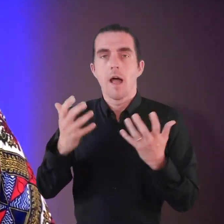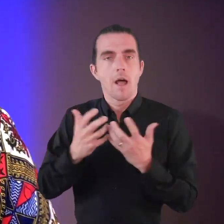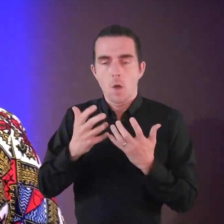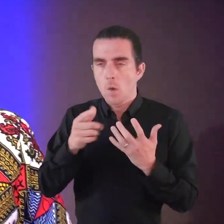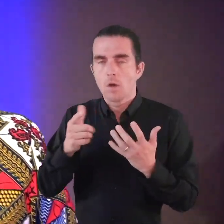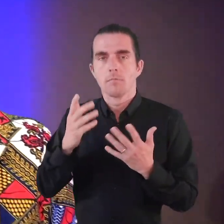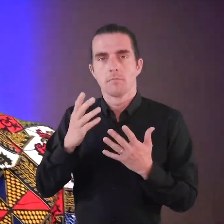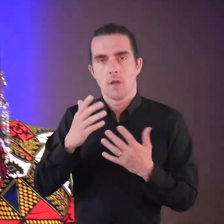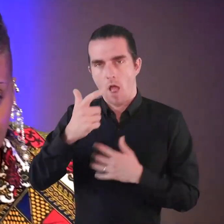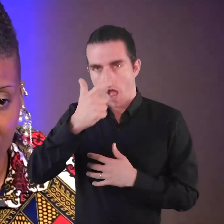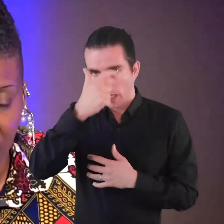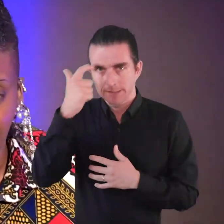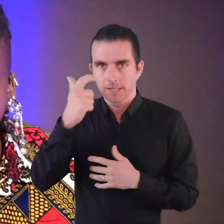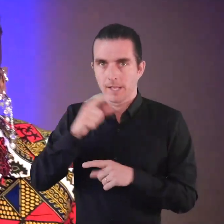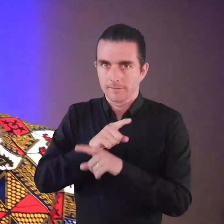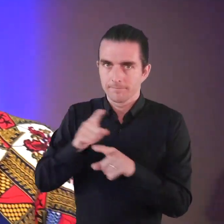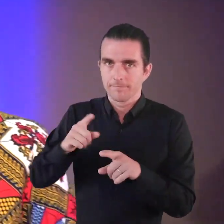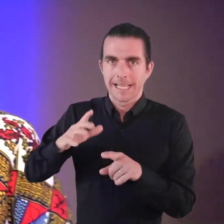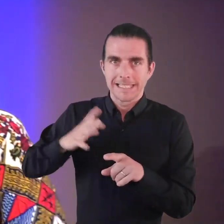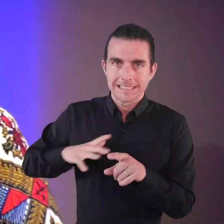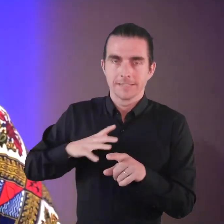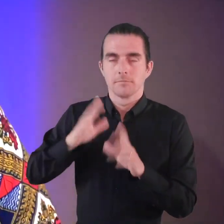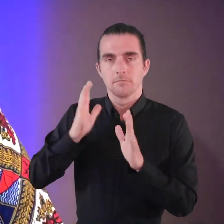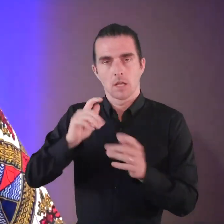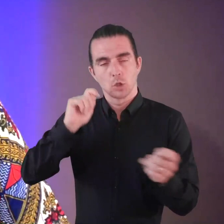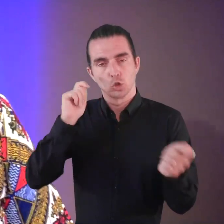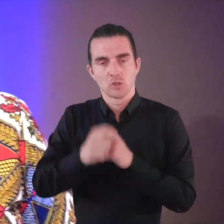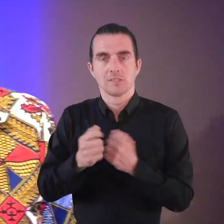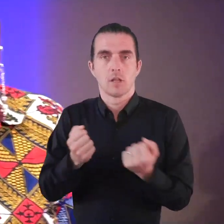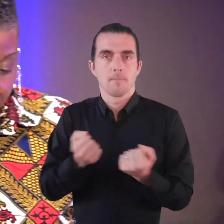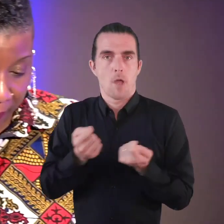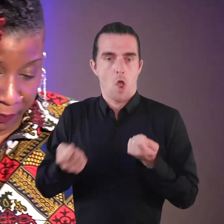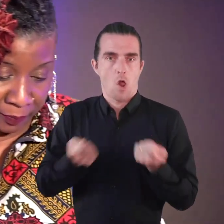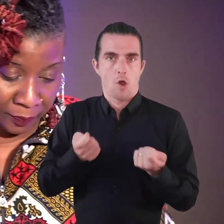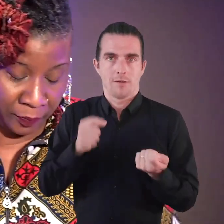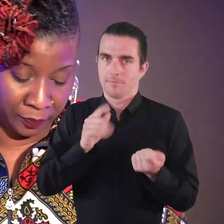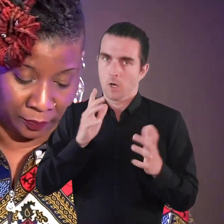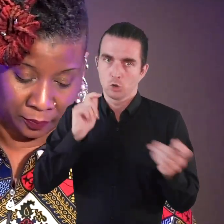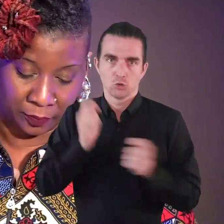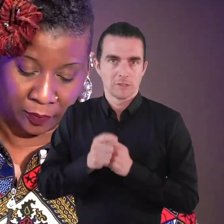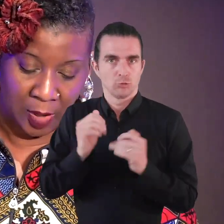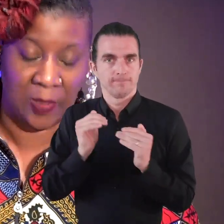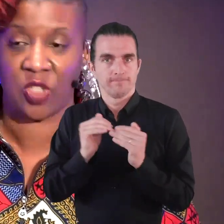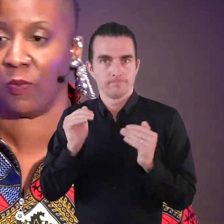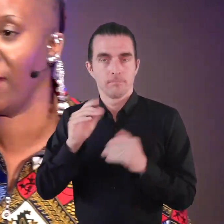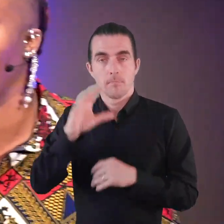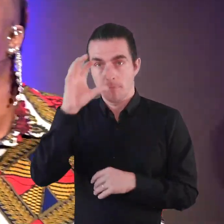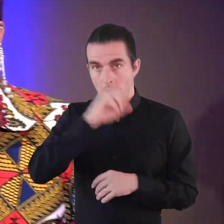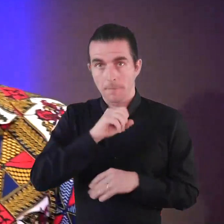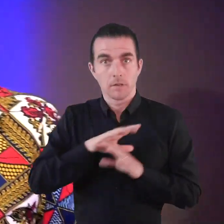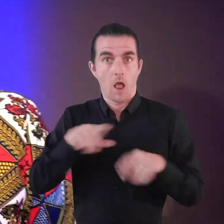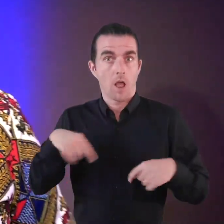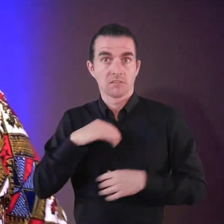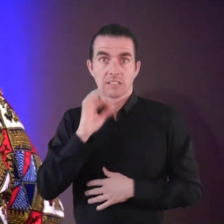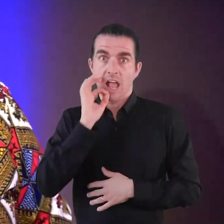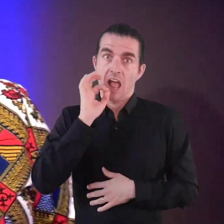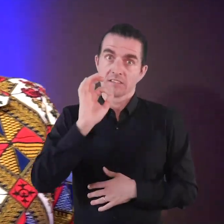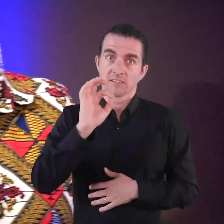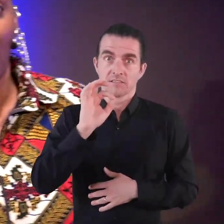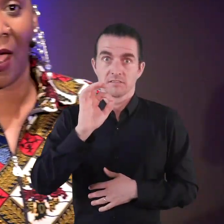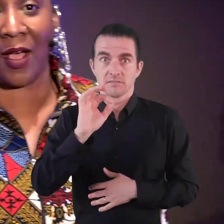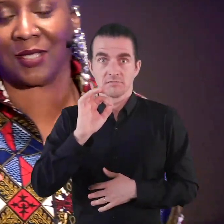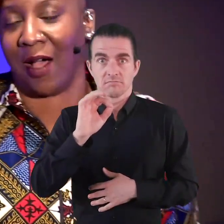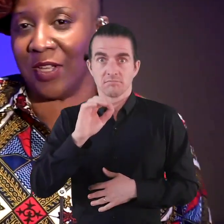is to understand that there needs to be a transference of power. Please remember that this is not